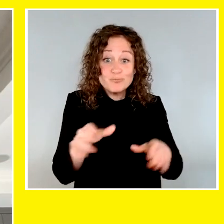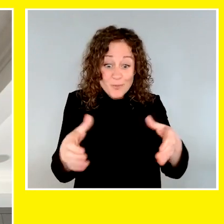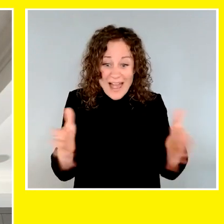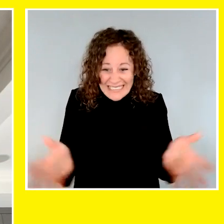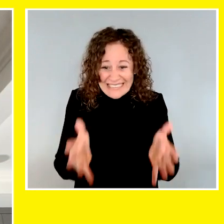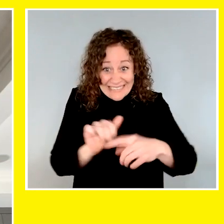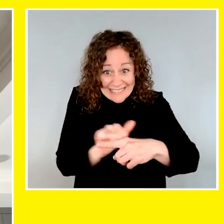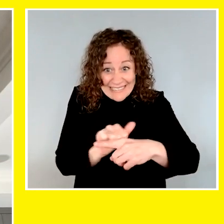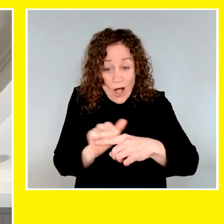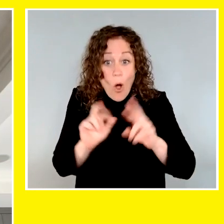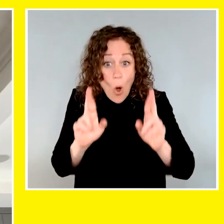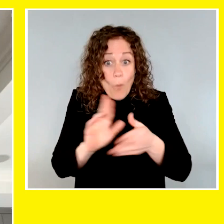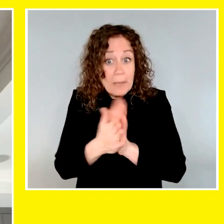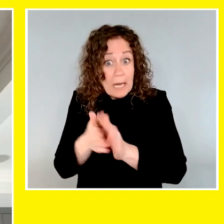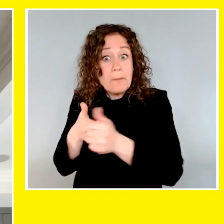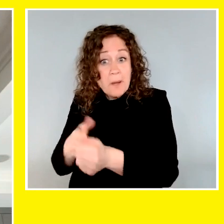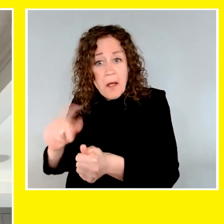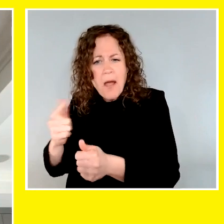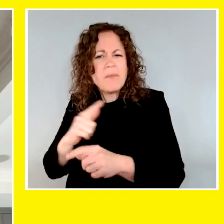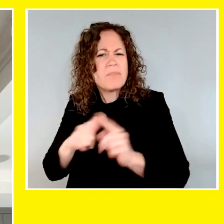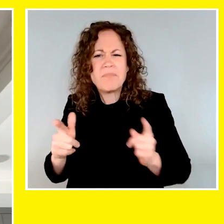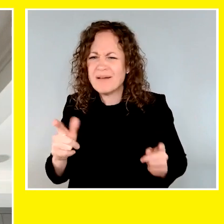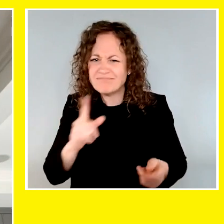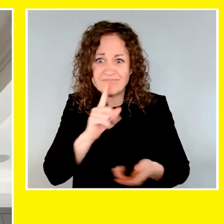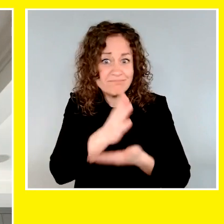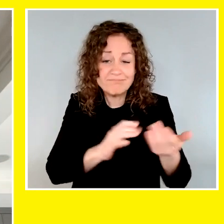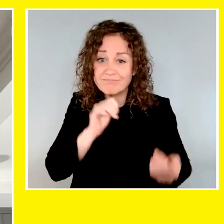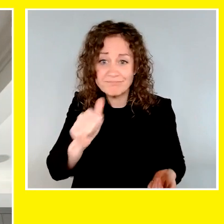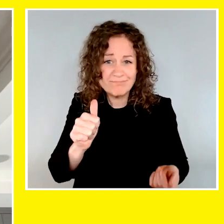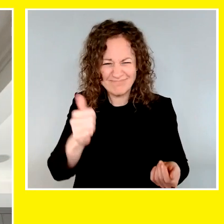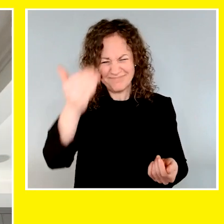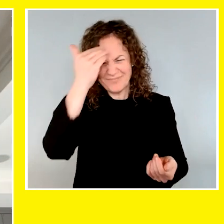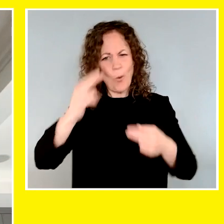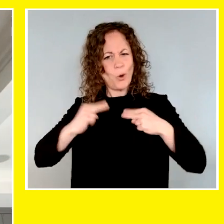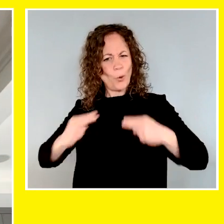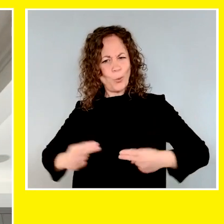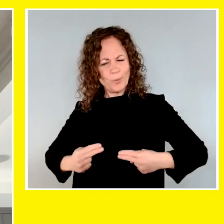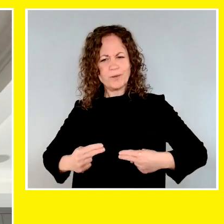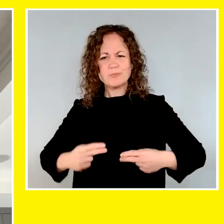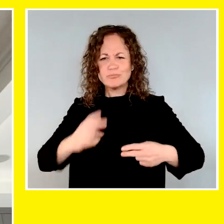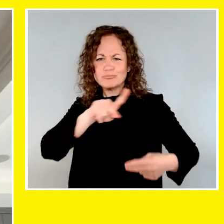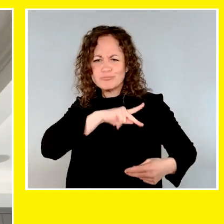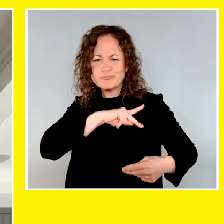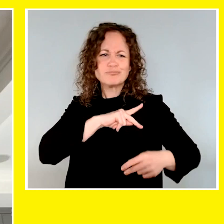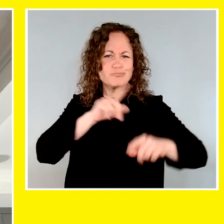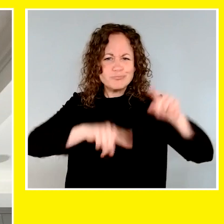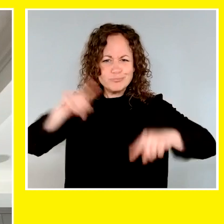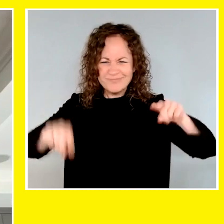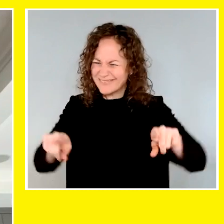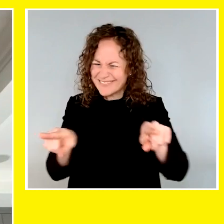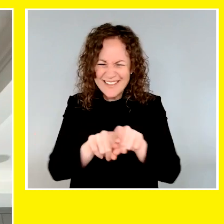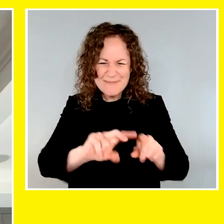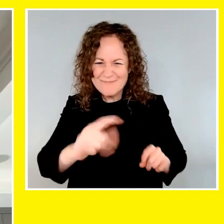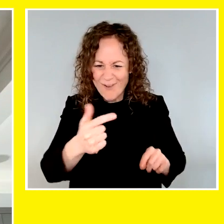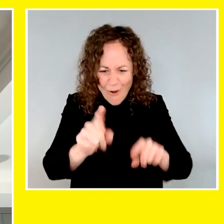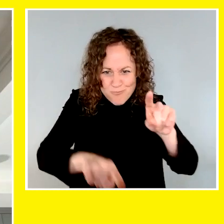everyone's hope and wish that our pups in training will go on to become guide dogs. But the reality is, not all dogs are meant to be guide dogs.